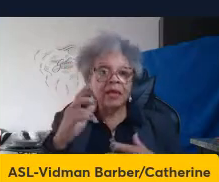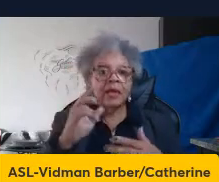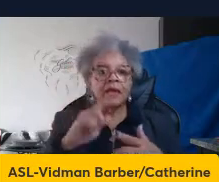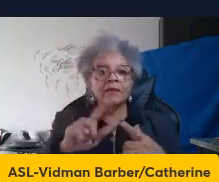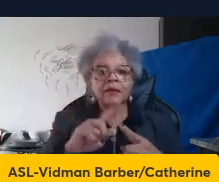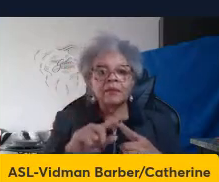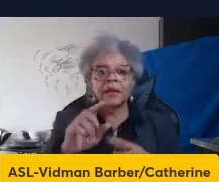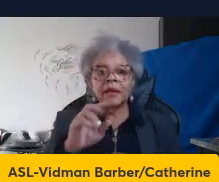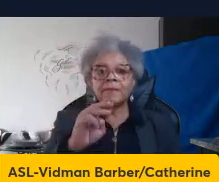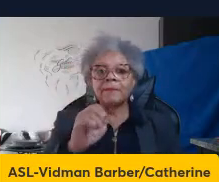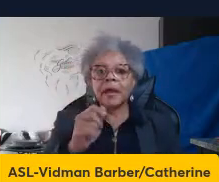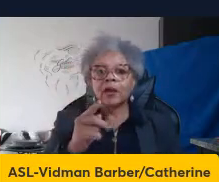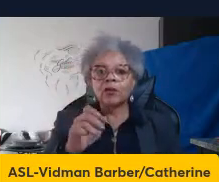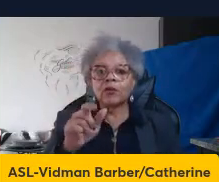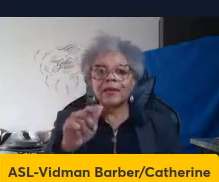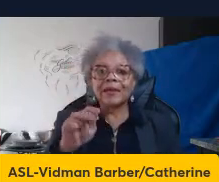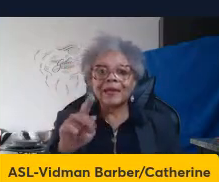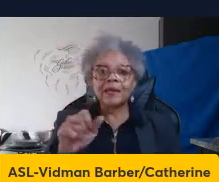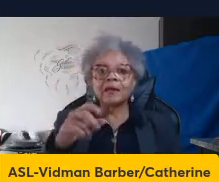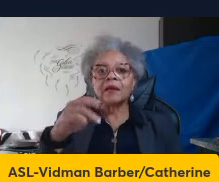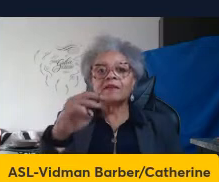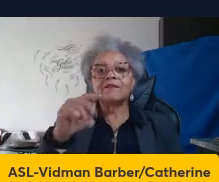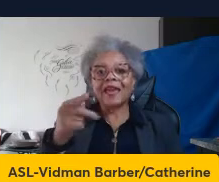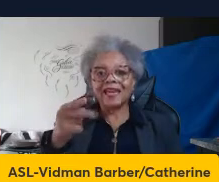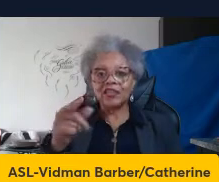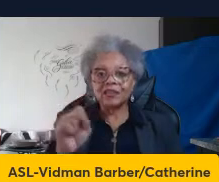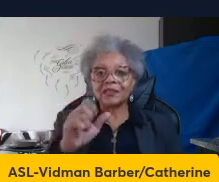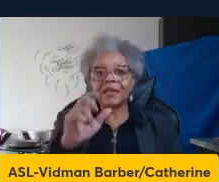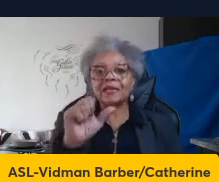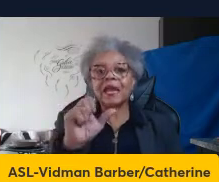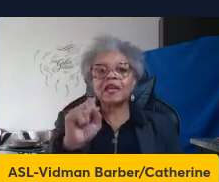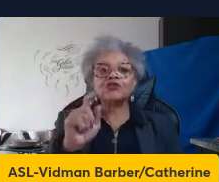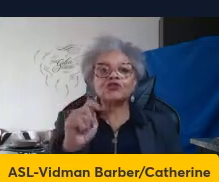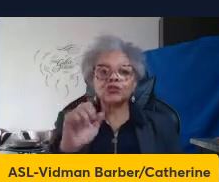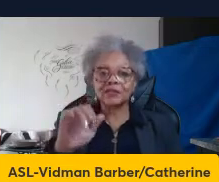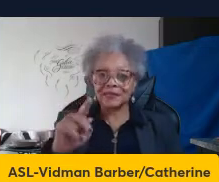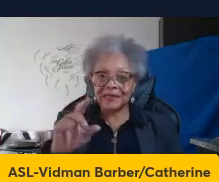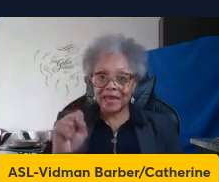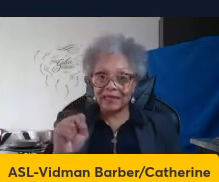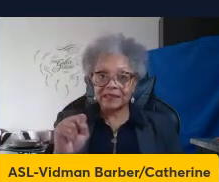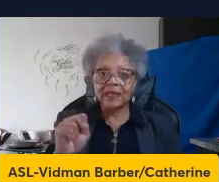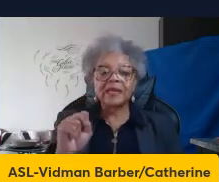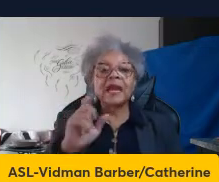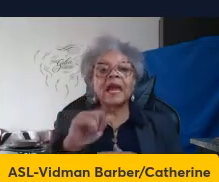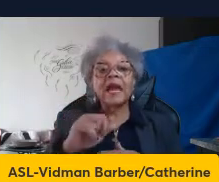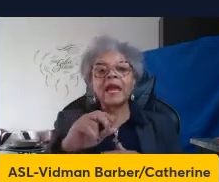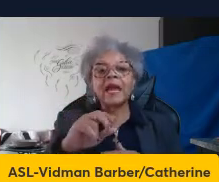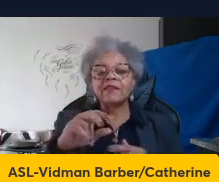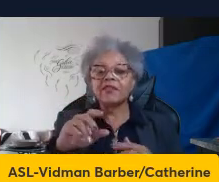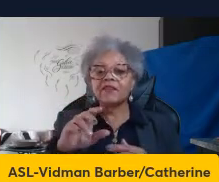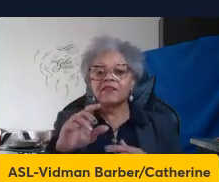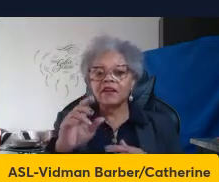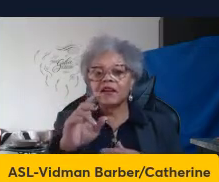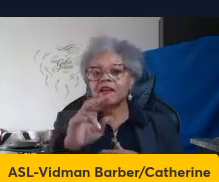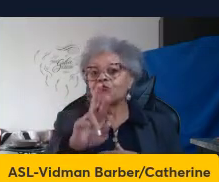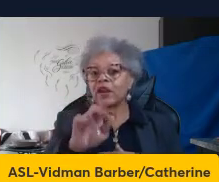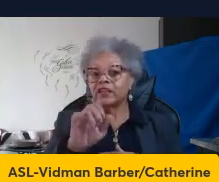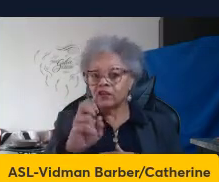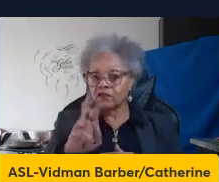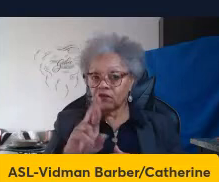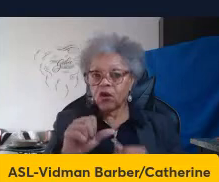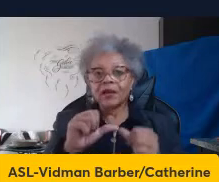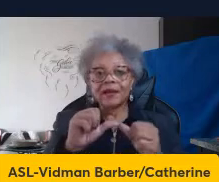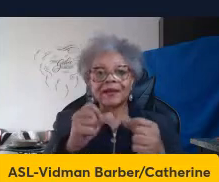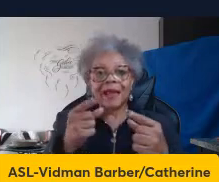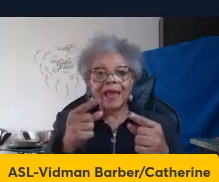macrophages or microglia, and also astrocytes. And the brain is a viral reservoir. But the virus can persist even when we're